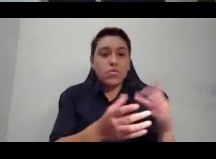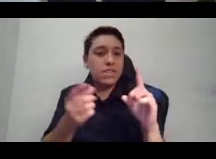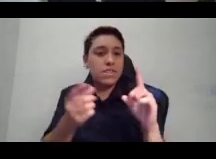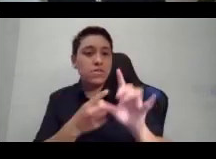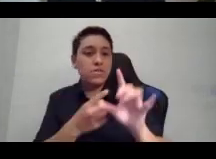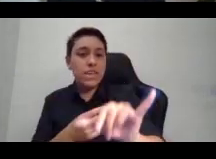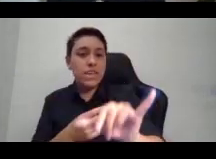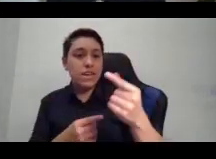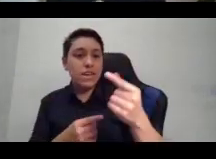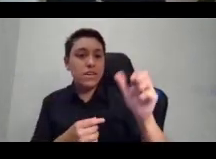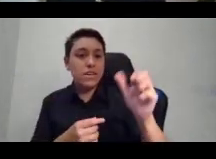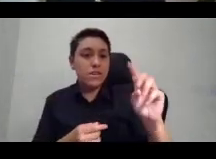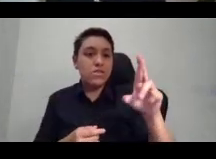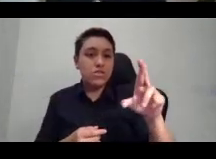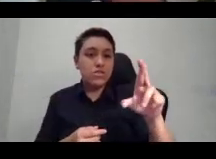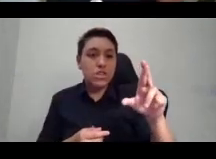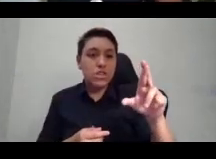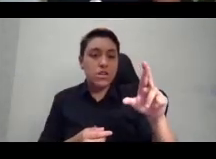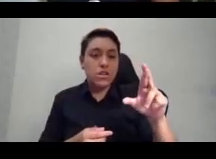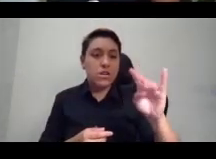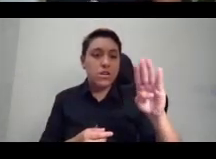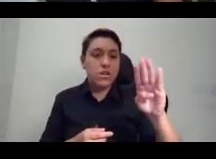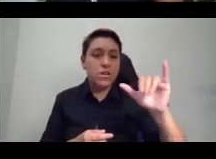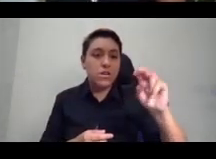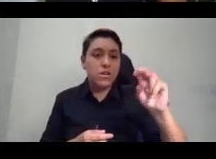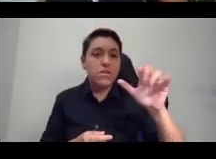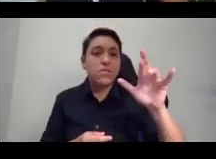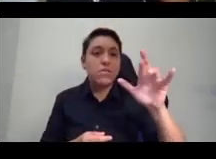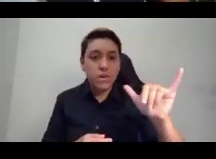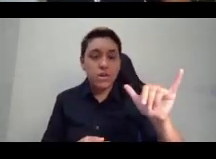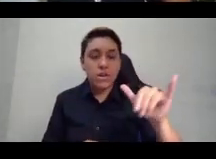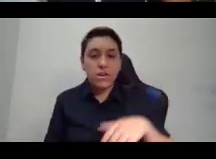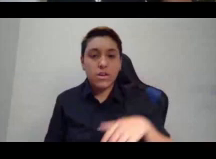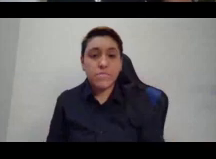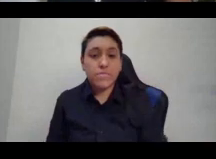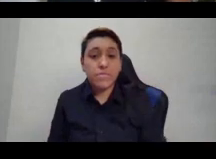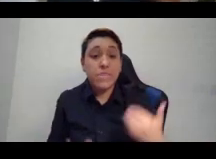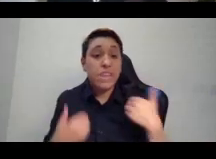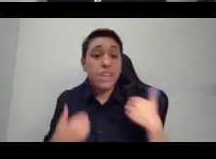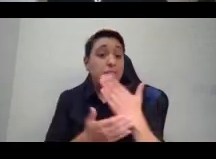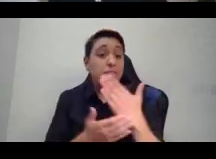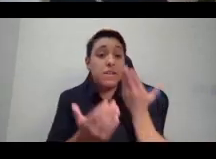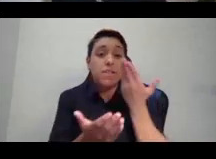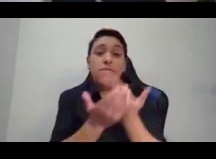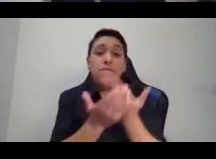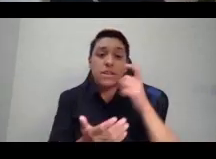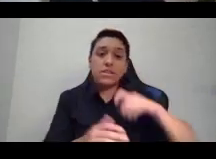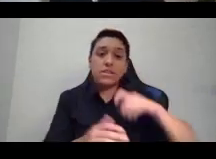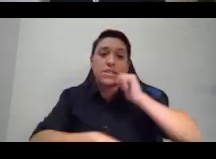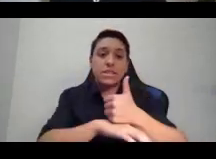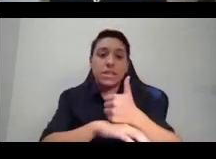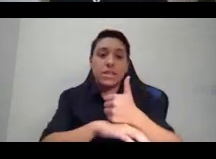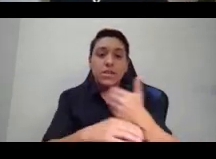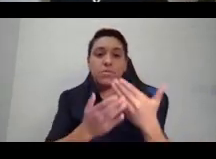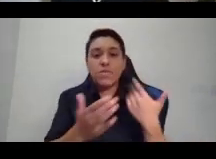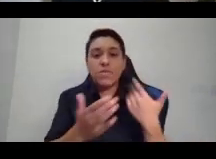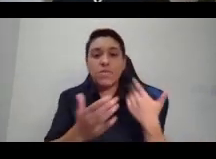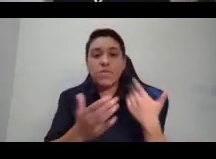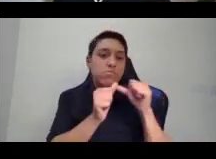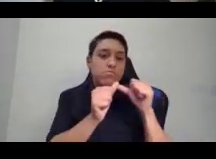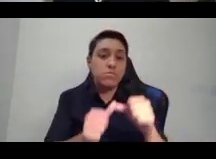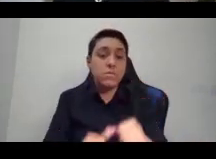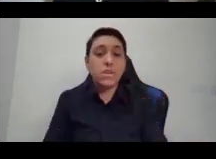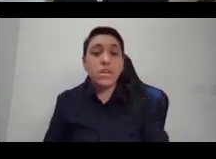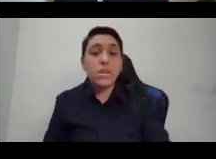connected. There are some facts to establish before we move forward. There is no such thing as male